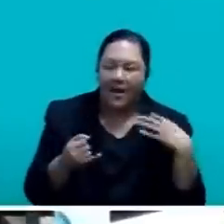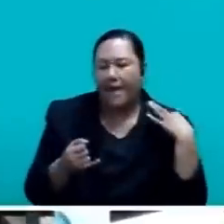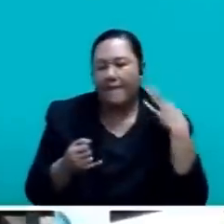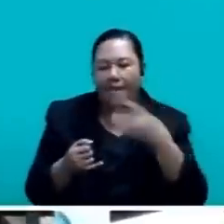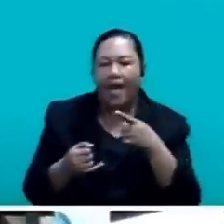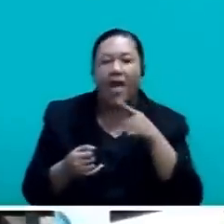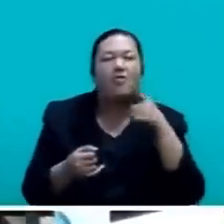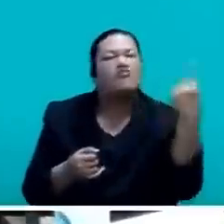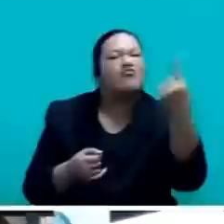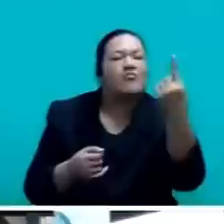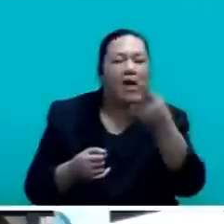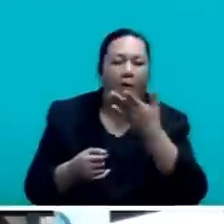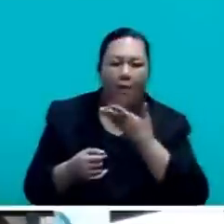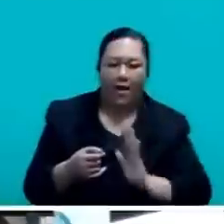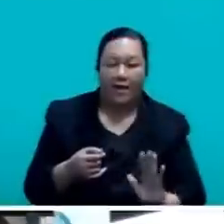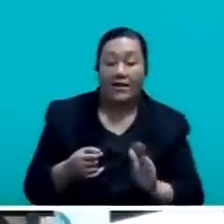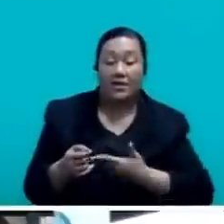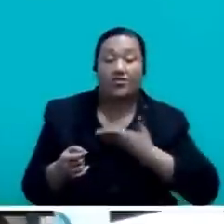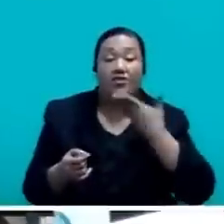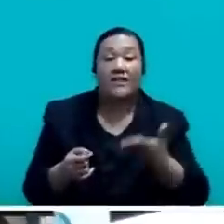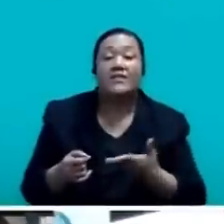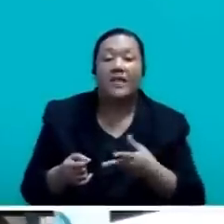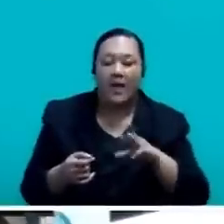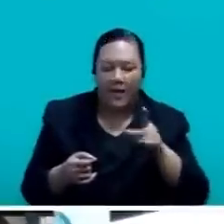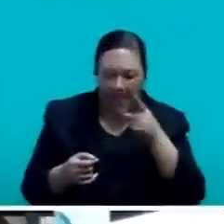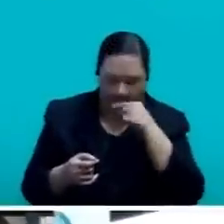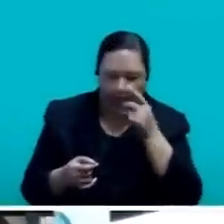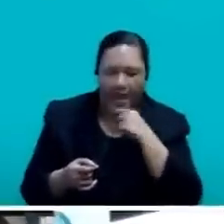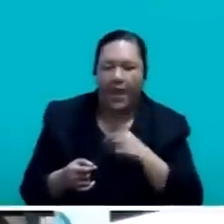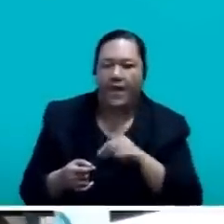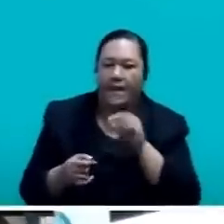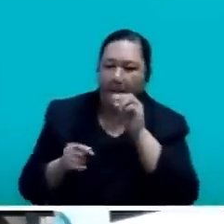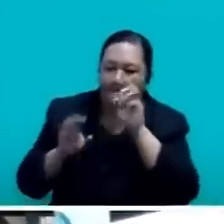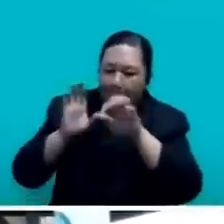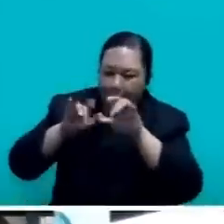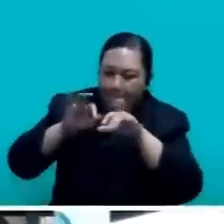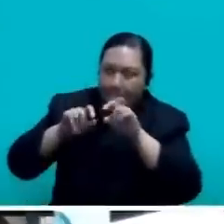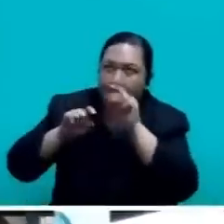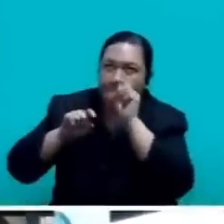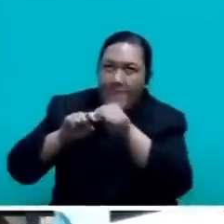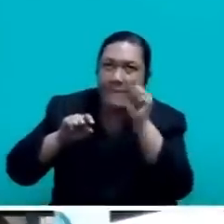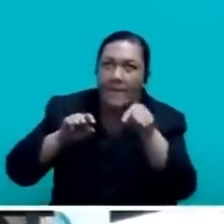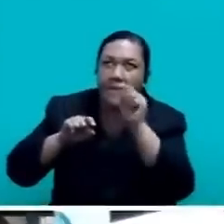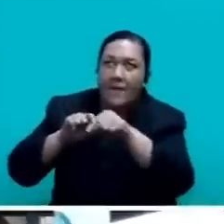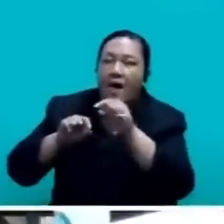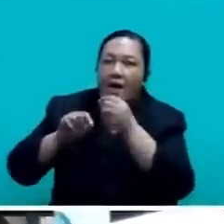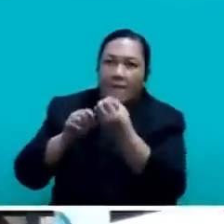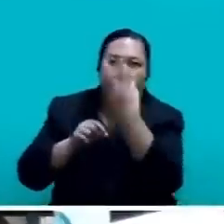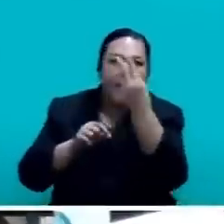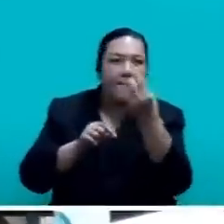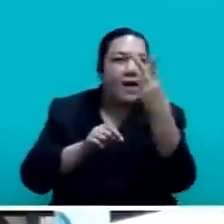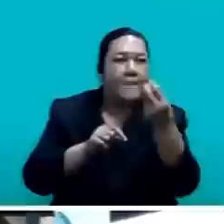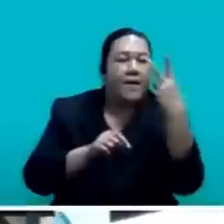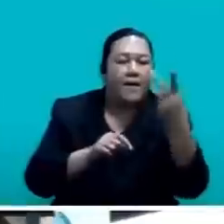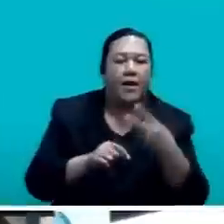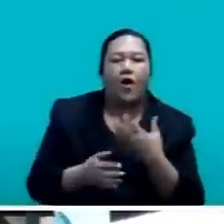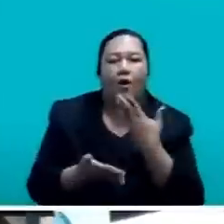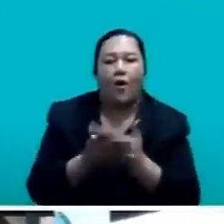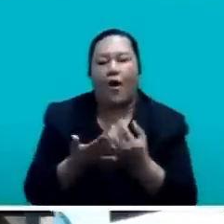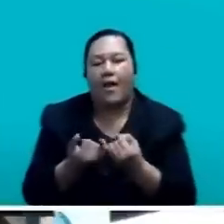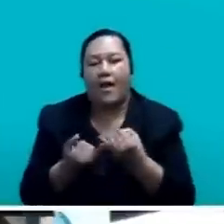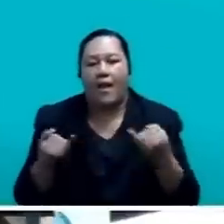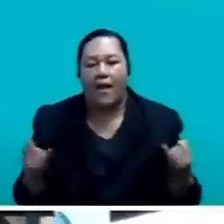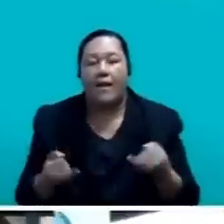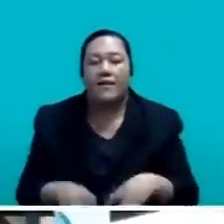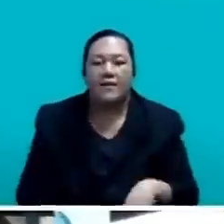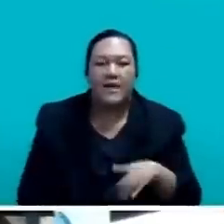consent through the MyLeaseInfo portal. This will enable lessees to track status of their application online and at the